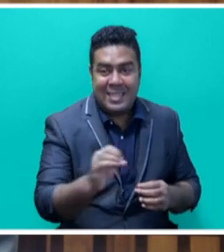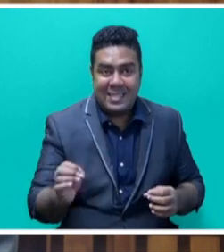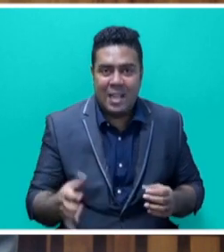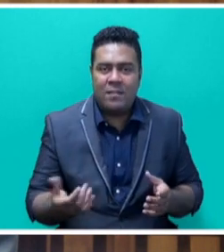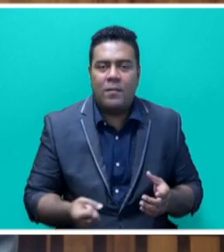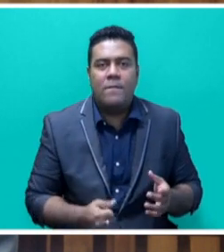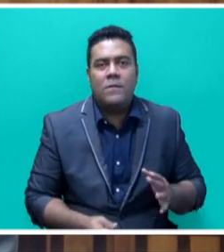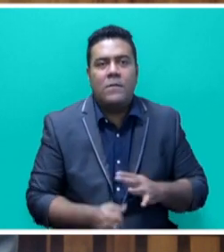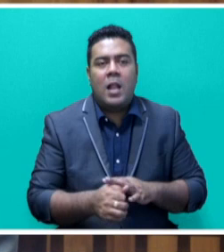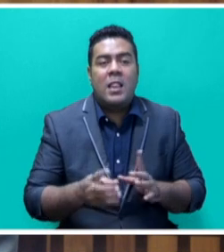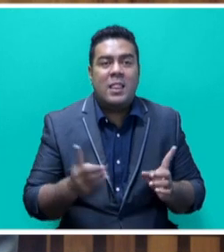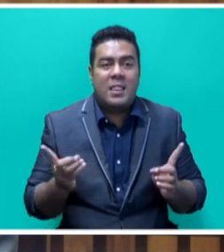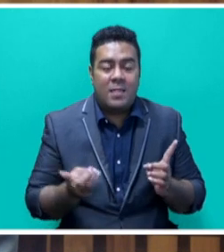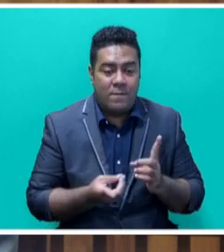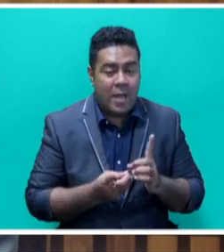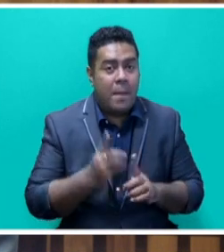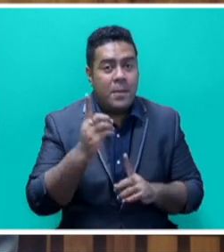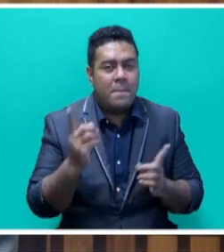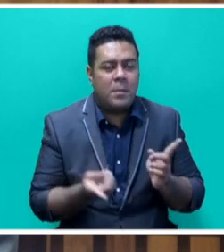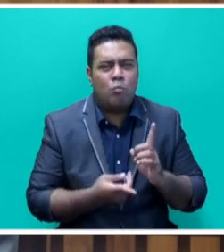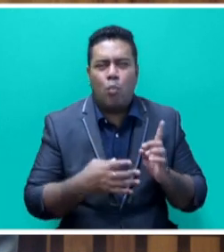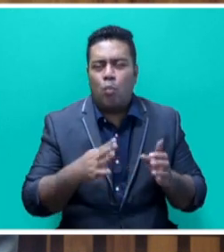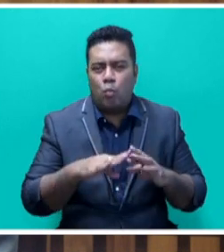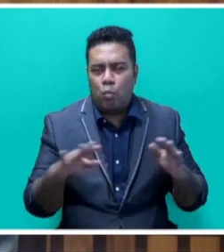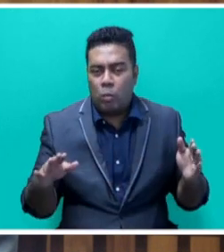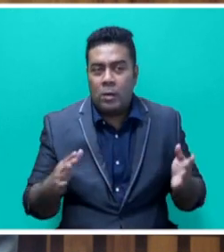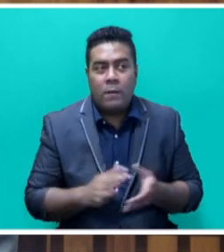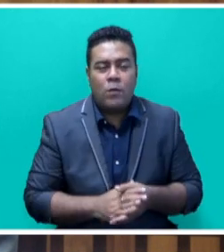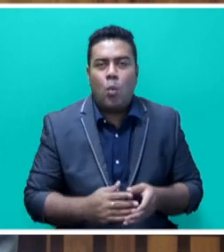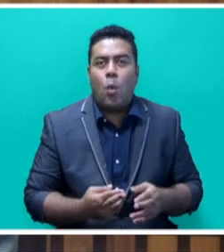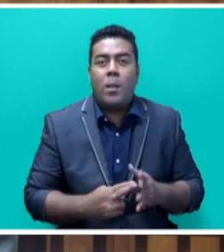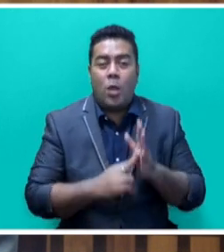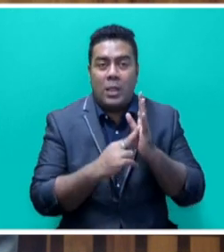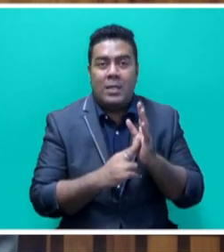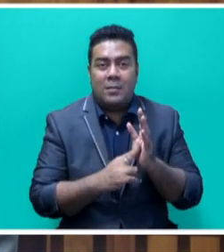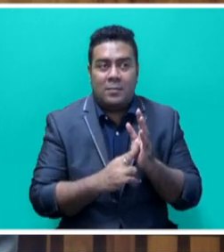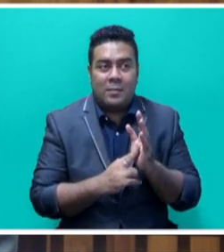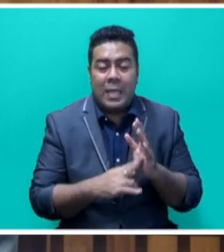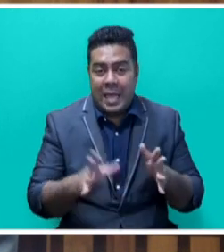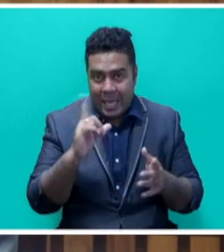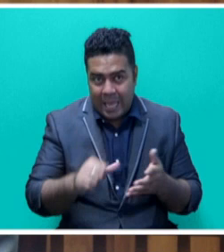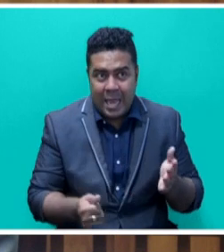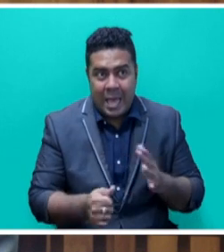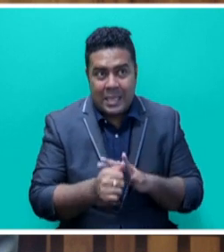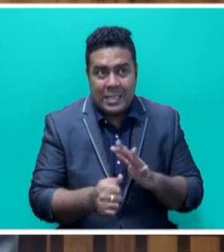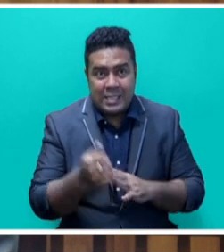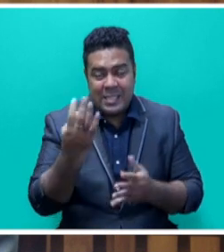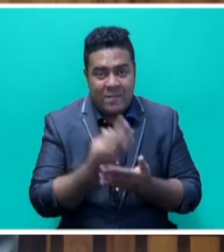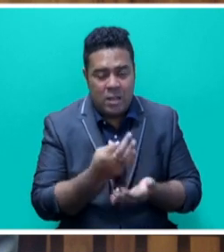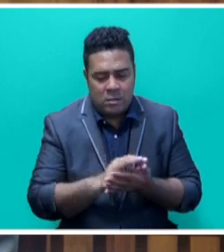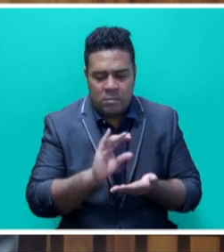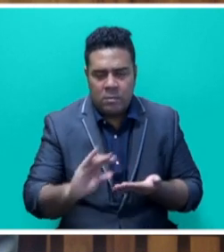development at punishing rates when countries of the global north with greater debt exposure can access these funds at net zero